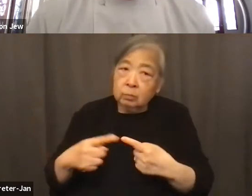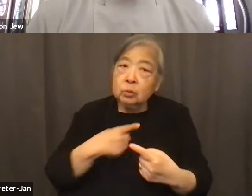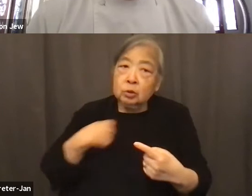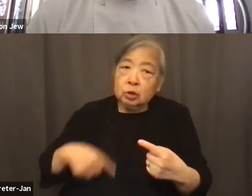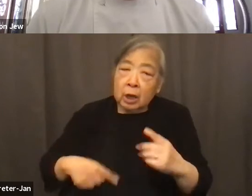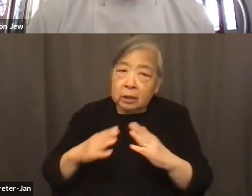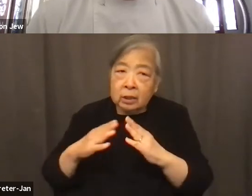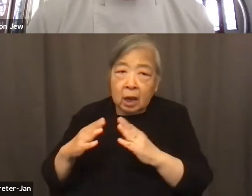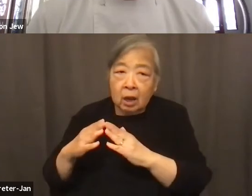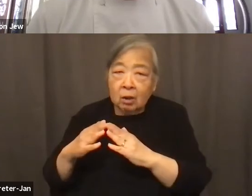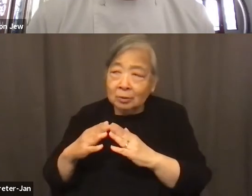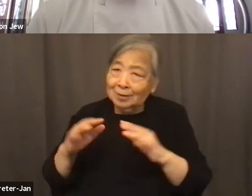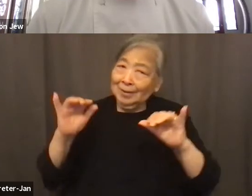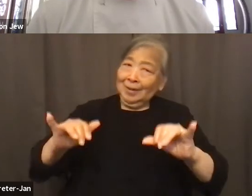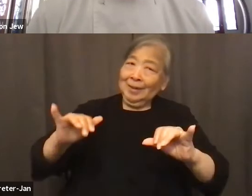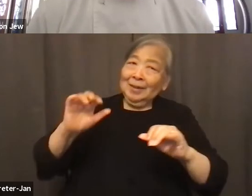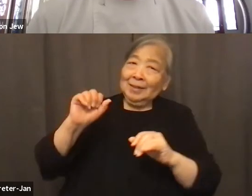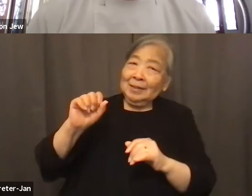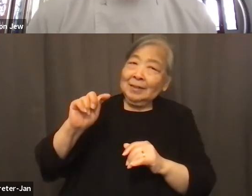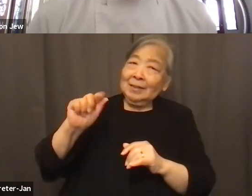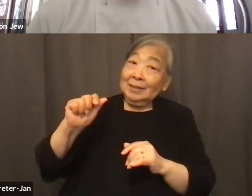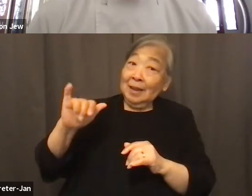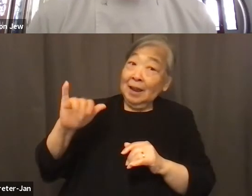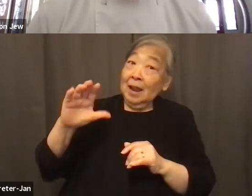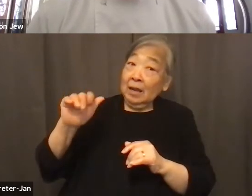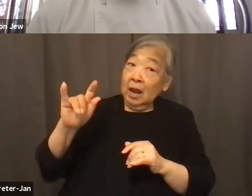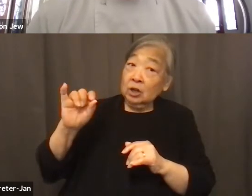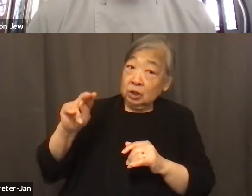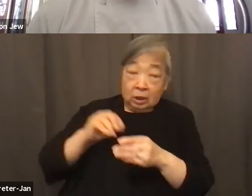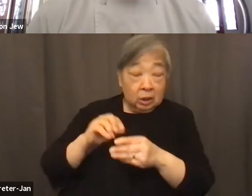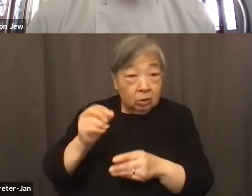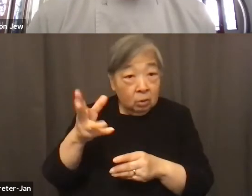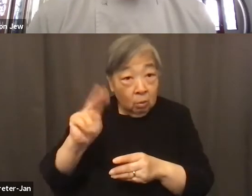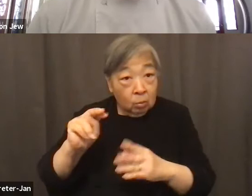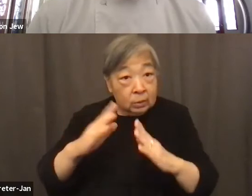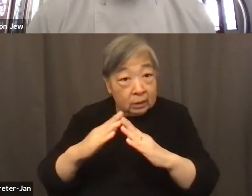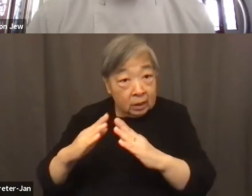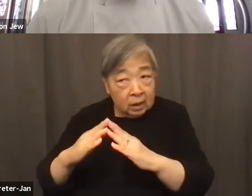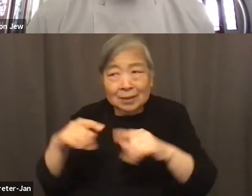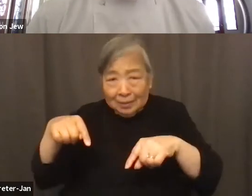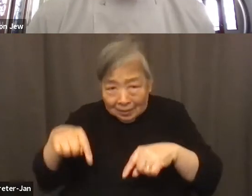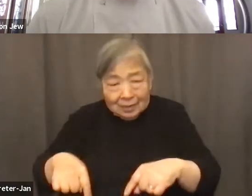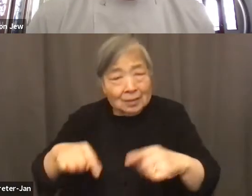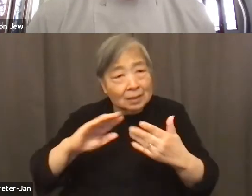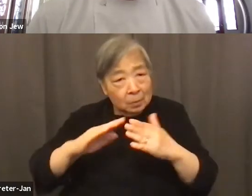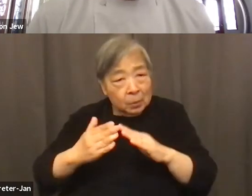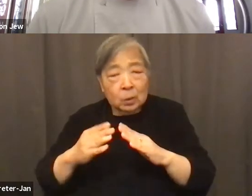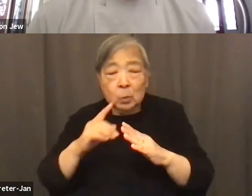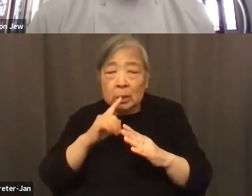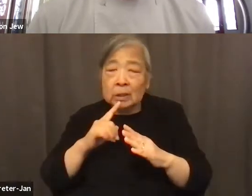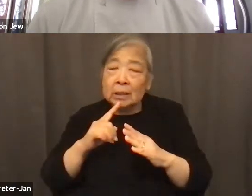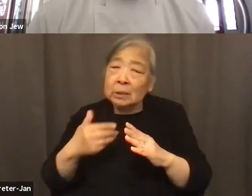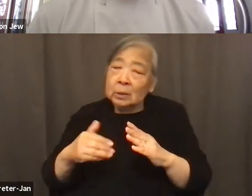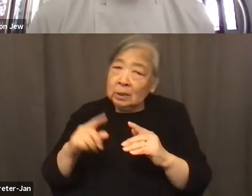have a staycation in your own city. And this is a whole community here that that is really in need of